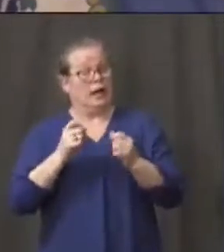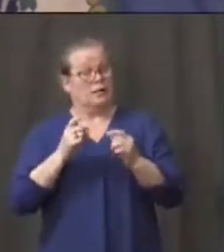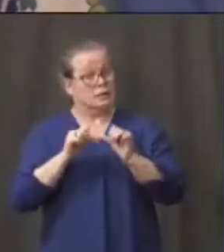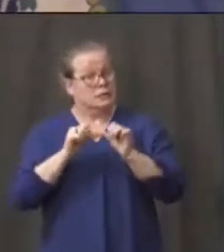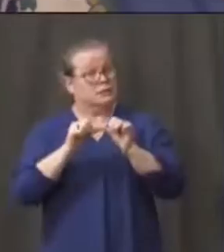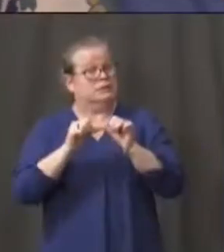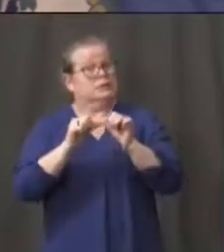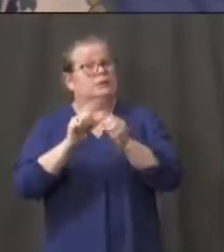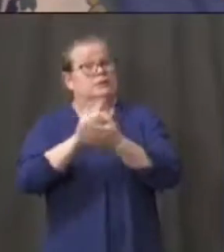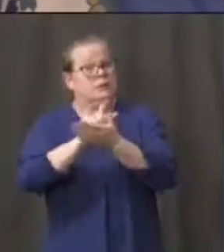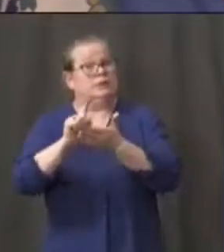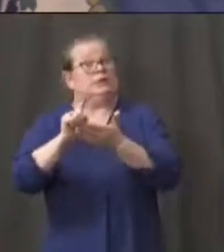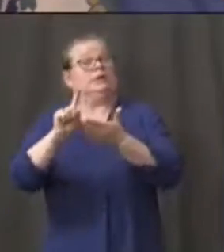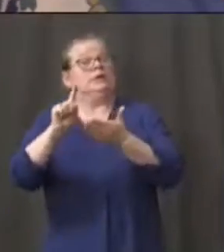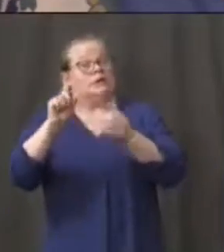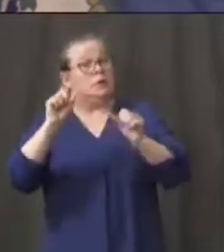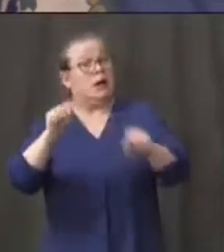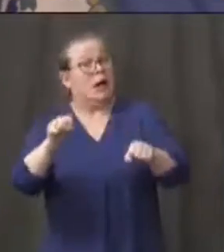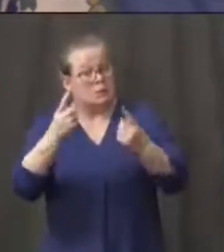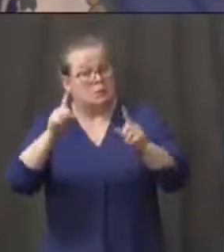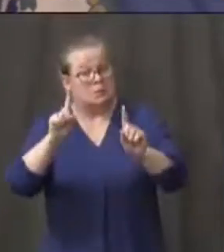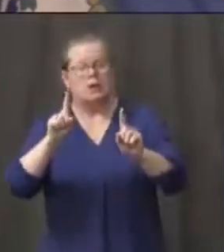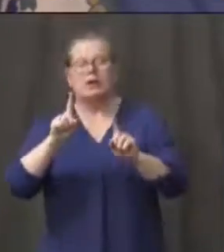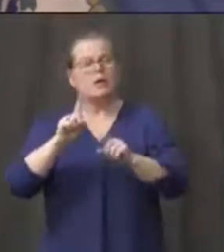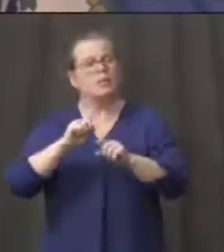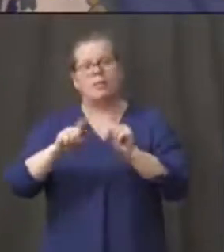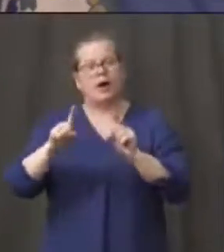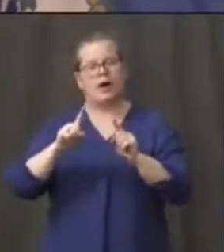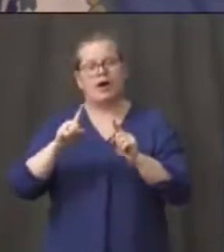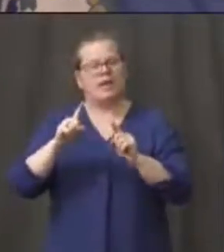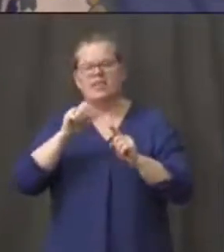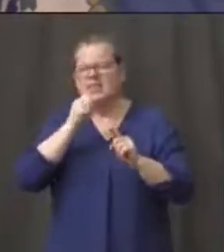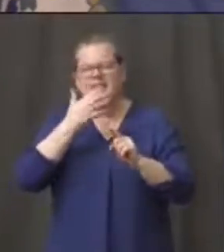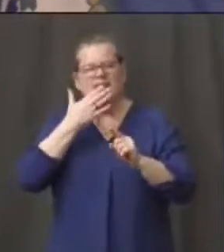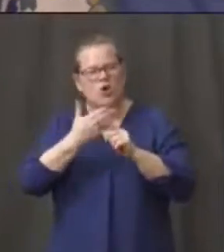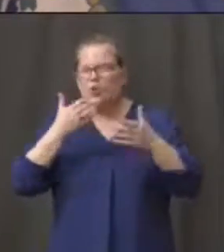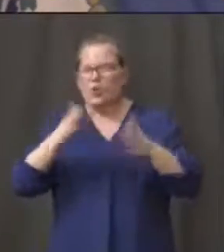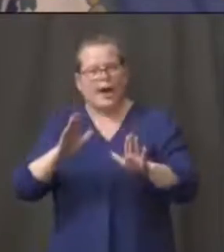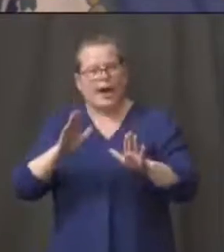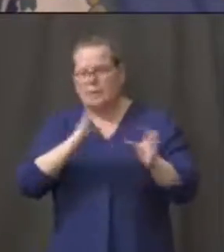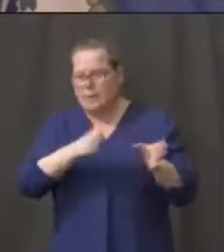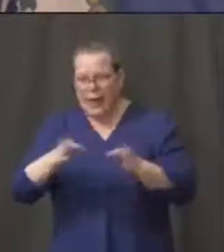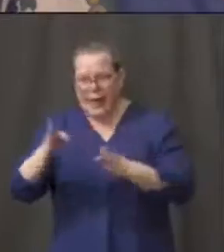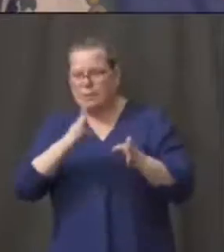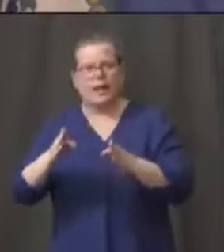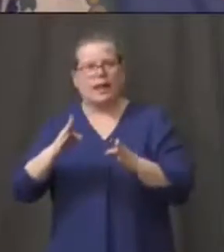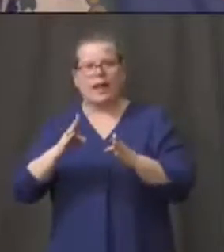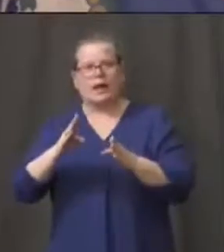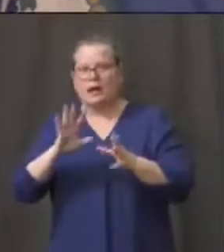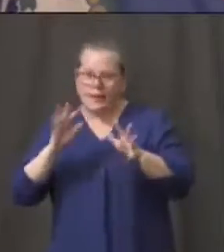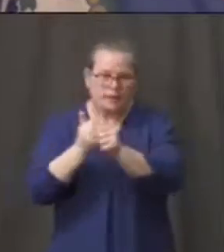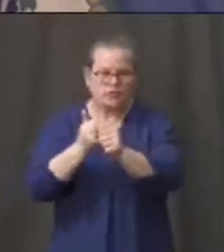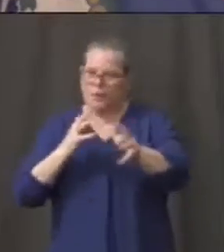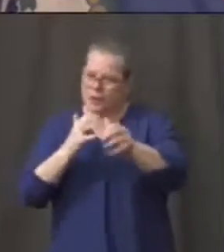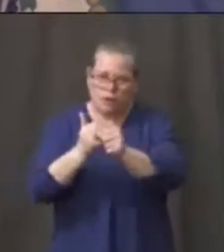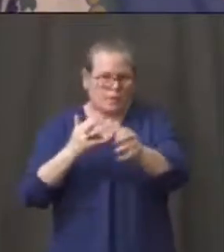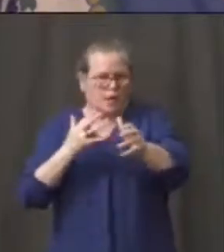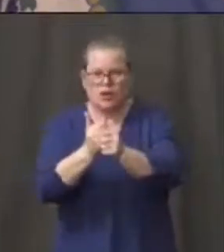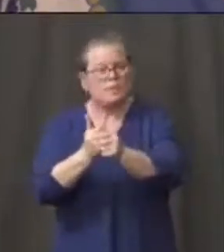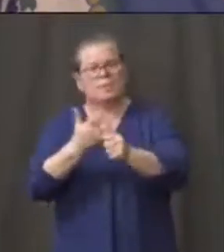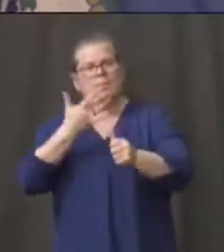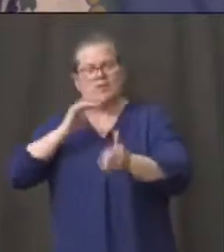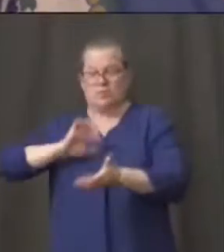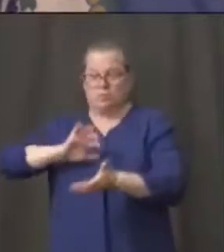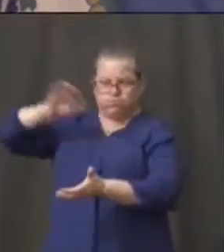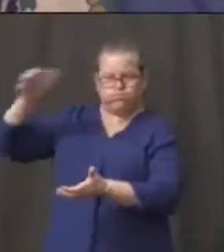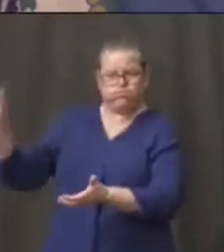answer to that question. That's no way to run a railroad, though. I've got to build up some capacity. That's why we have significant orders out there. And I'm ready to see them